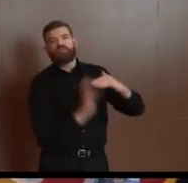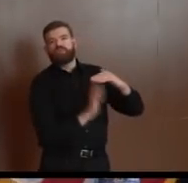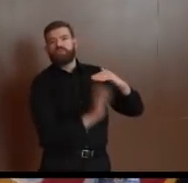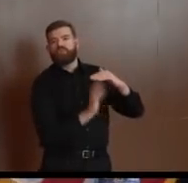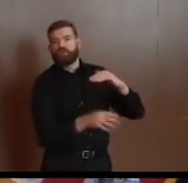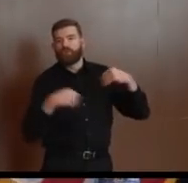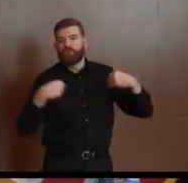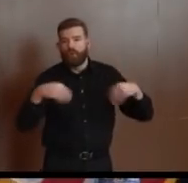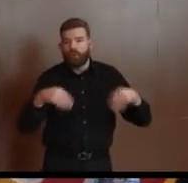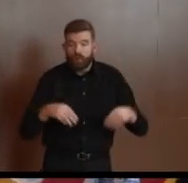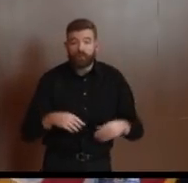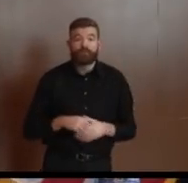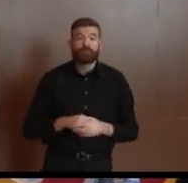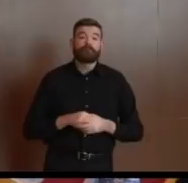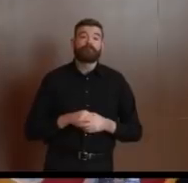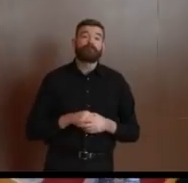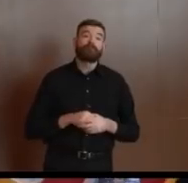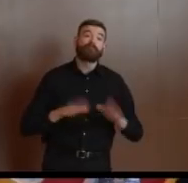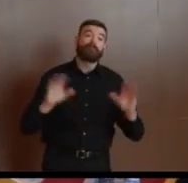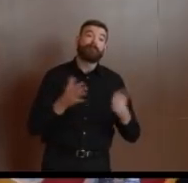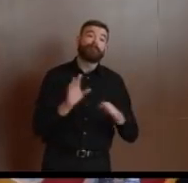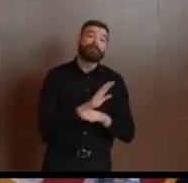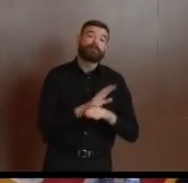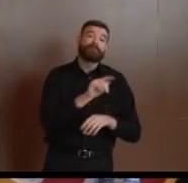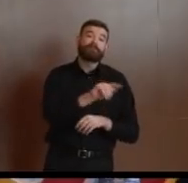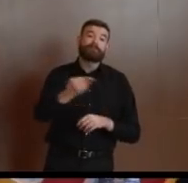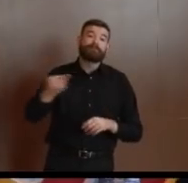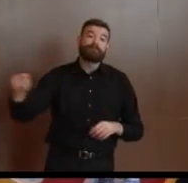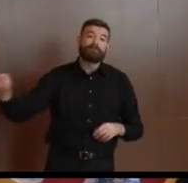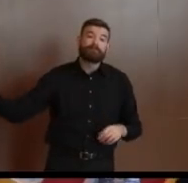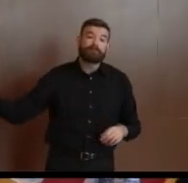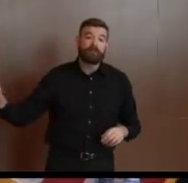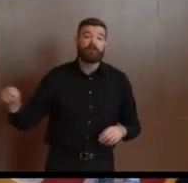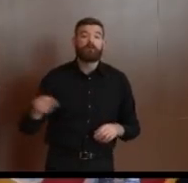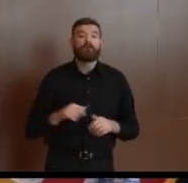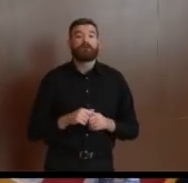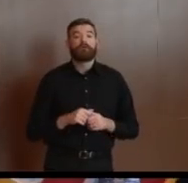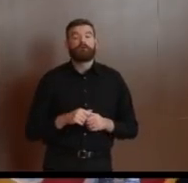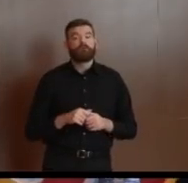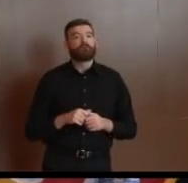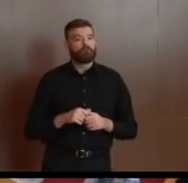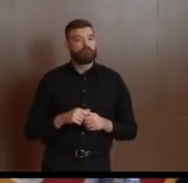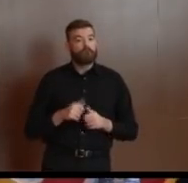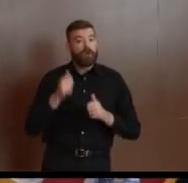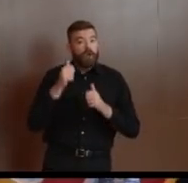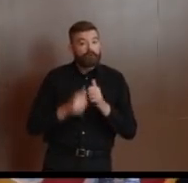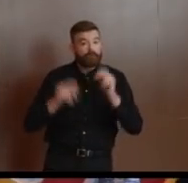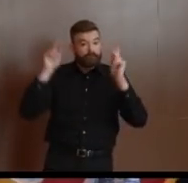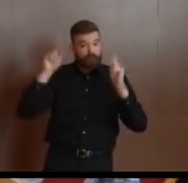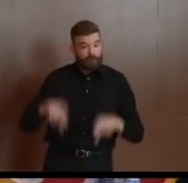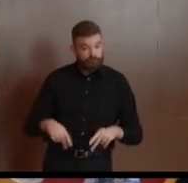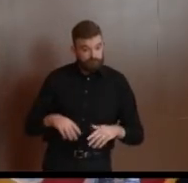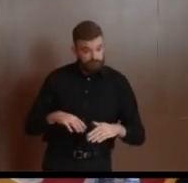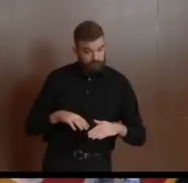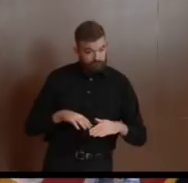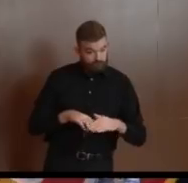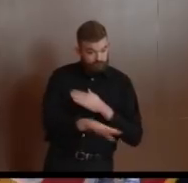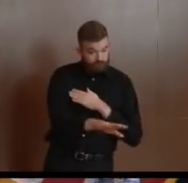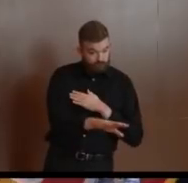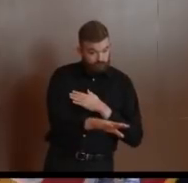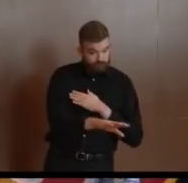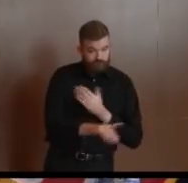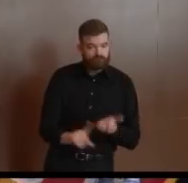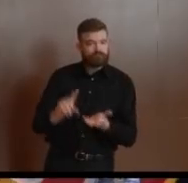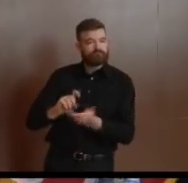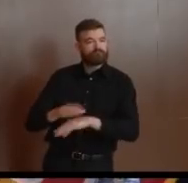wiping down carts, and then other stores are cleaning belts for each customer as they hit the checkout counter, but